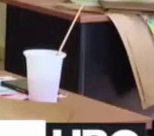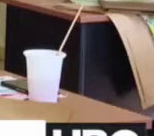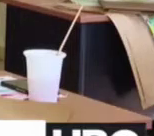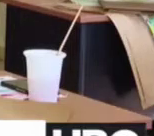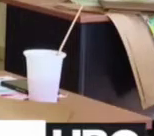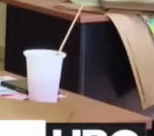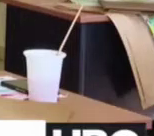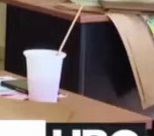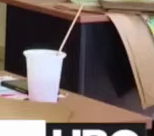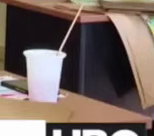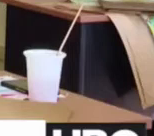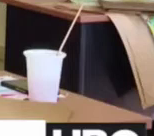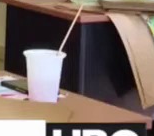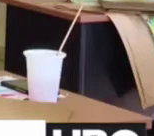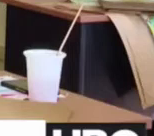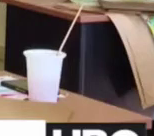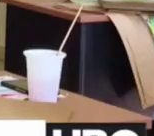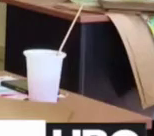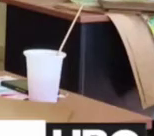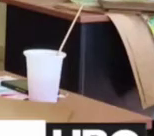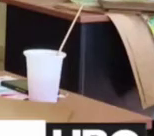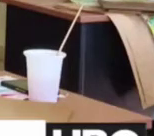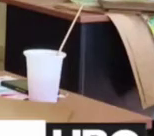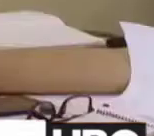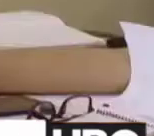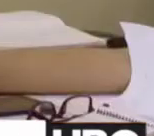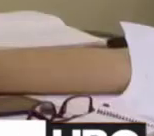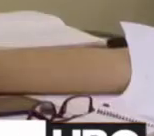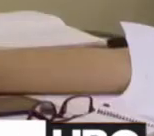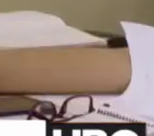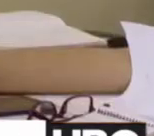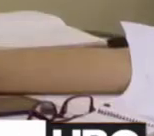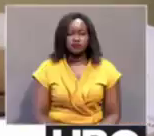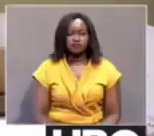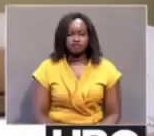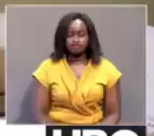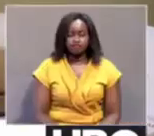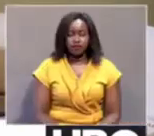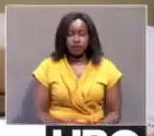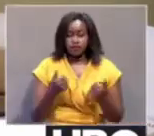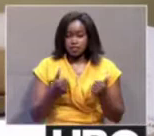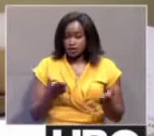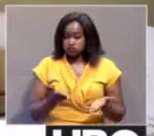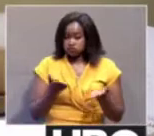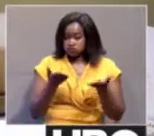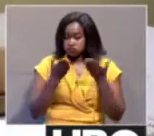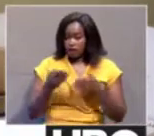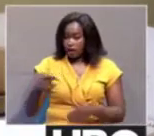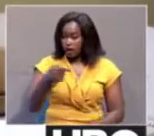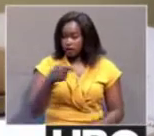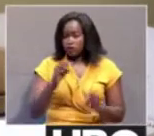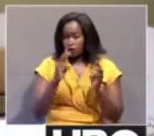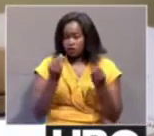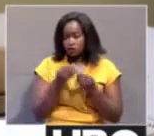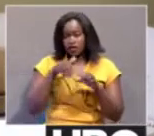And how to use, for the first time, I'm using ink on fabric. This latest modern BATIC art workshop is one